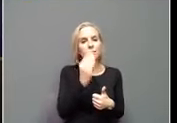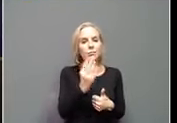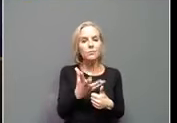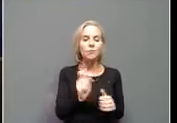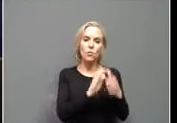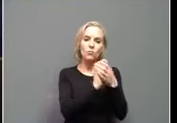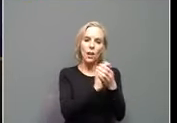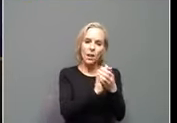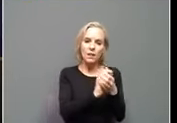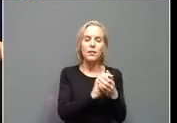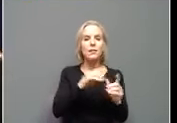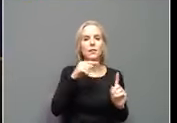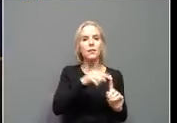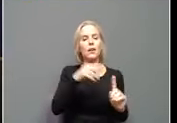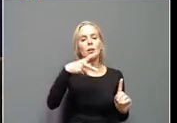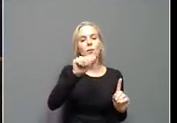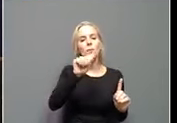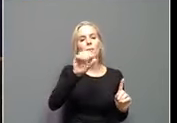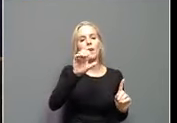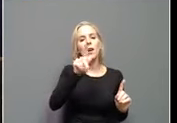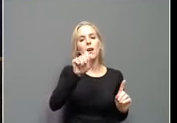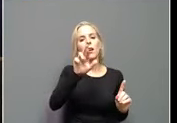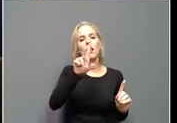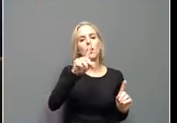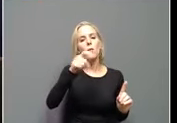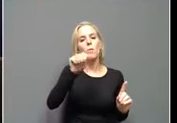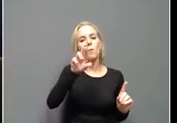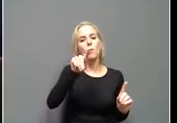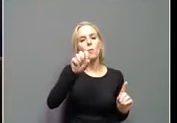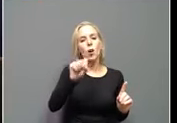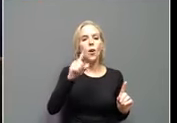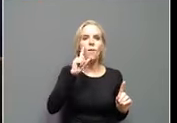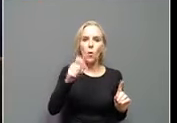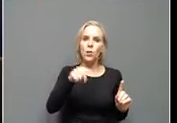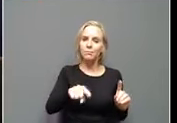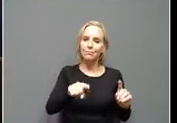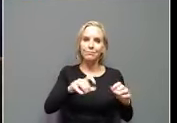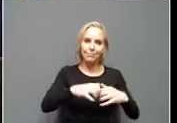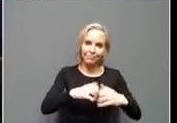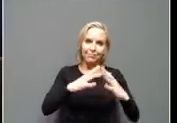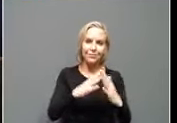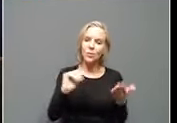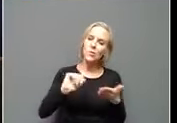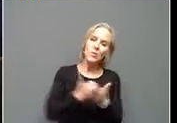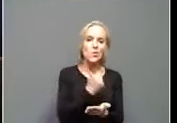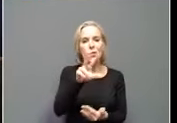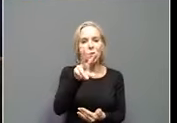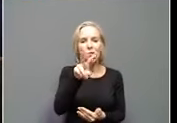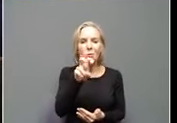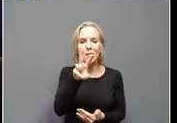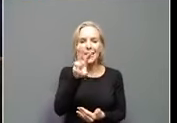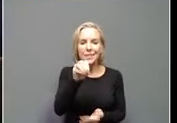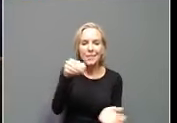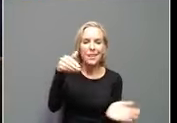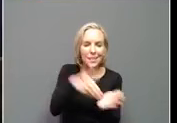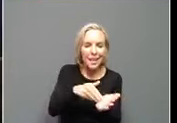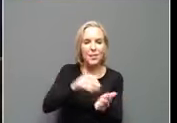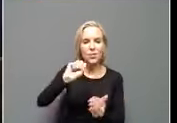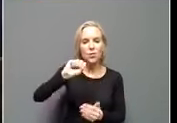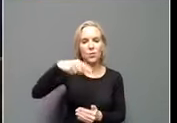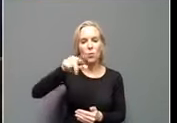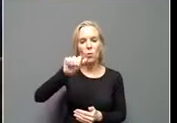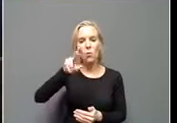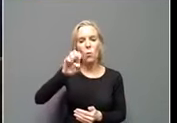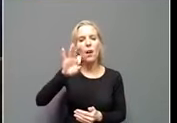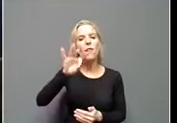Pack Our Parts for breaking ground on a new 260,000-square-foot parts distribution